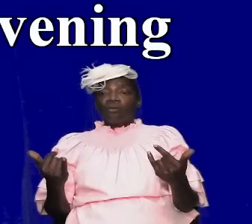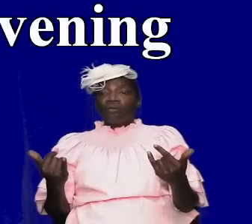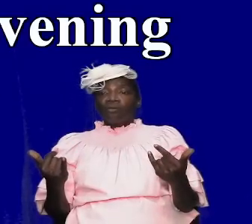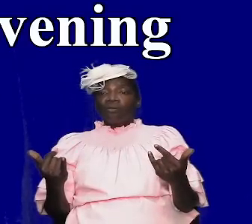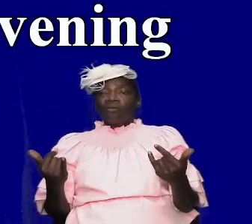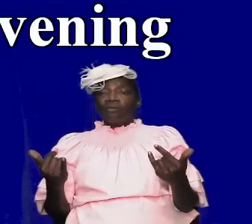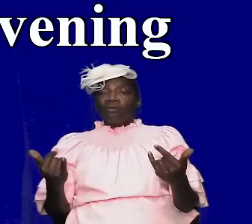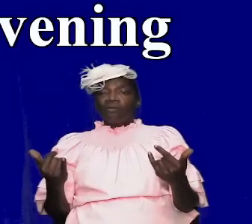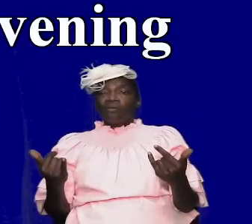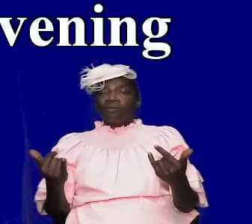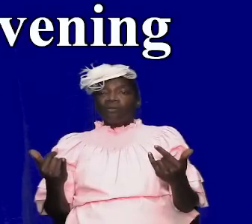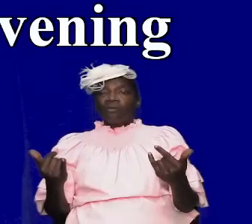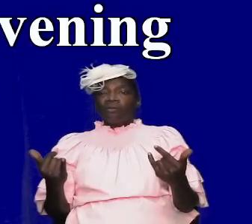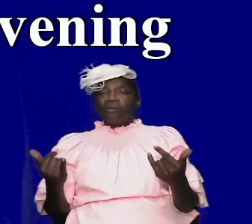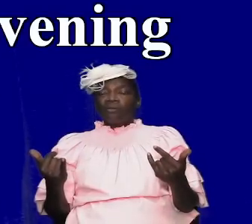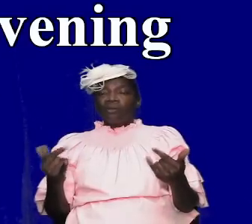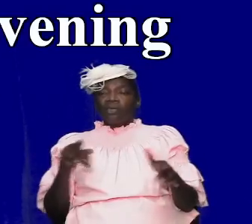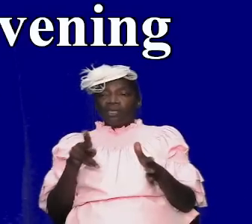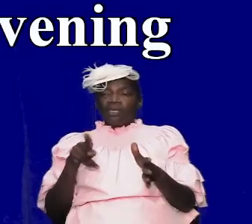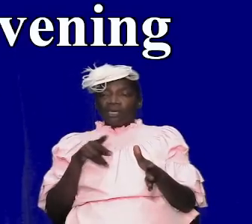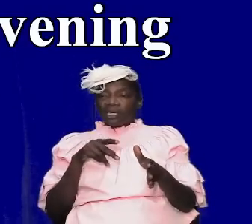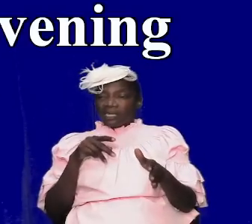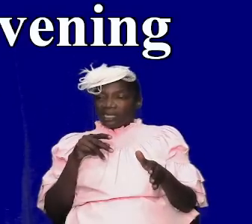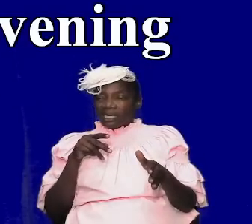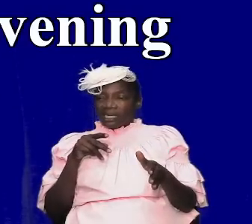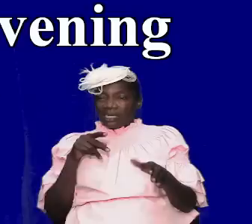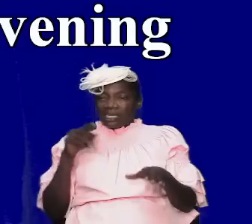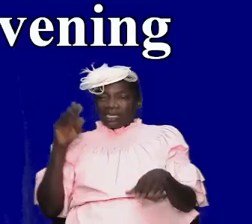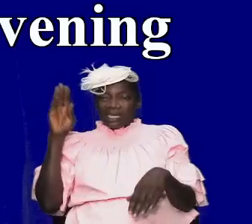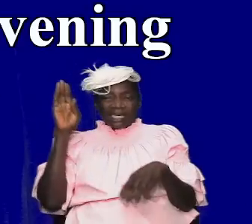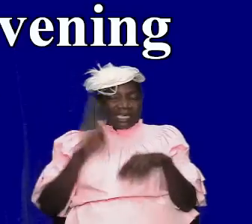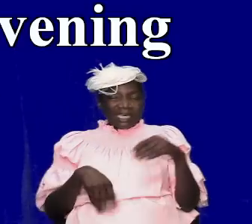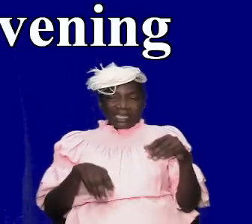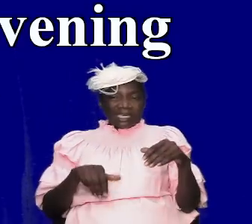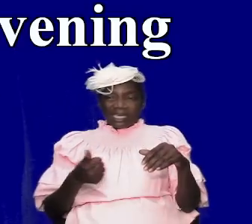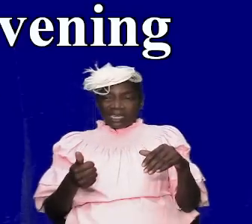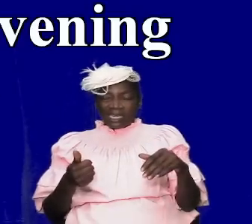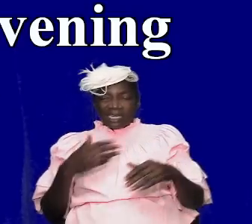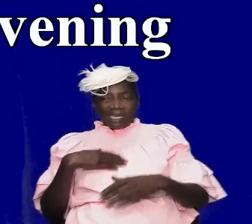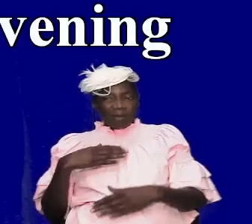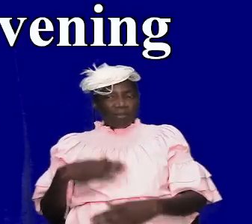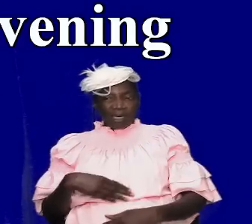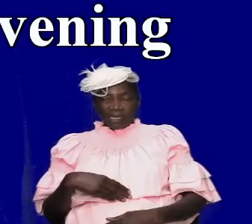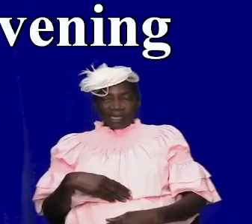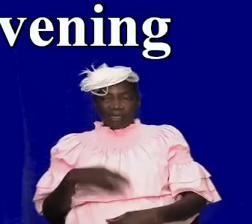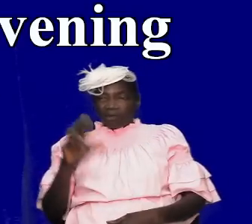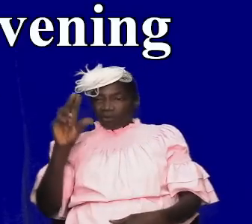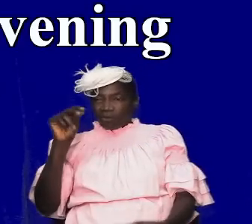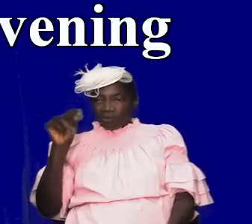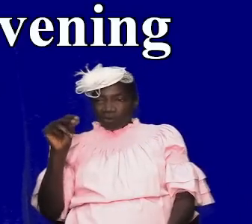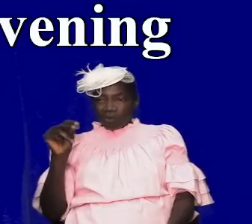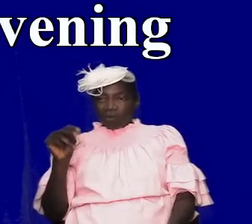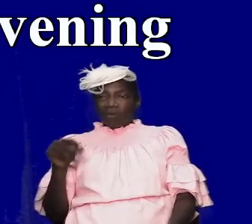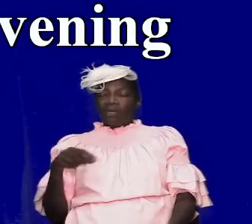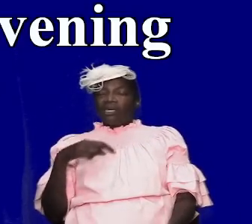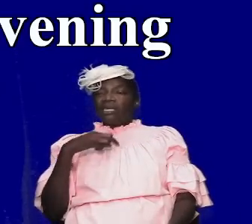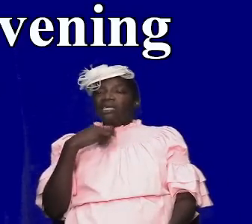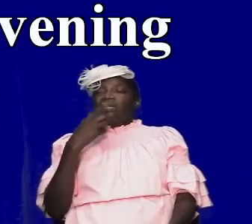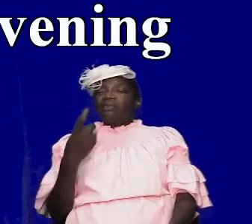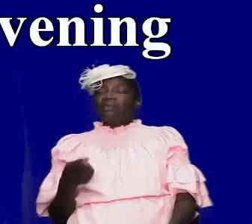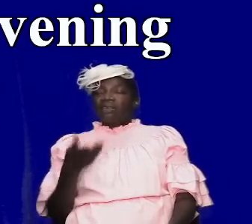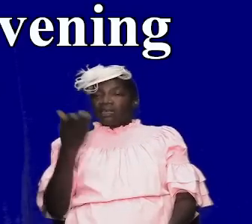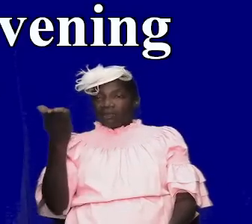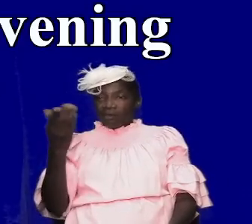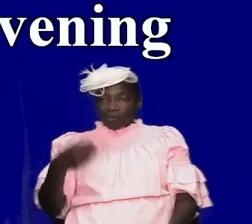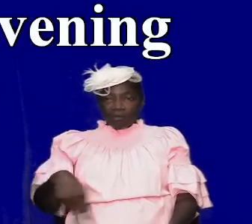we know and i'm not hitting at anybody in terms of your denomination and i'm not even getting there i am simply saying